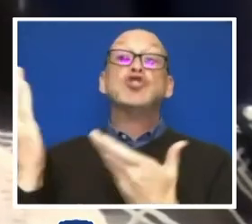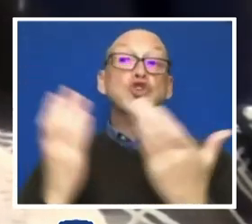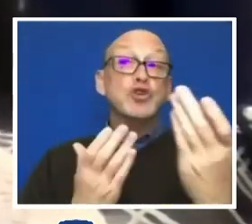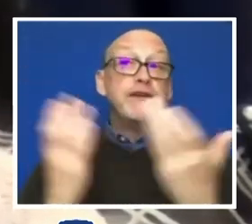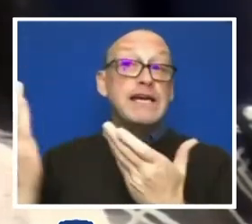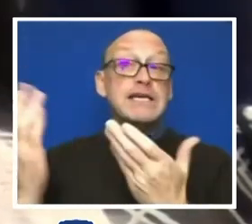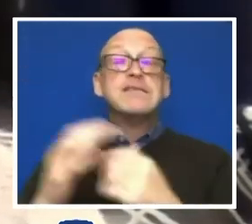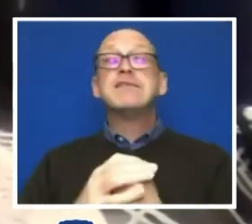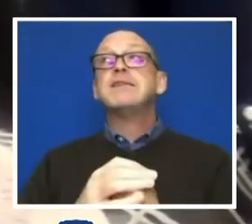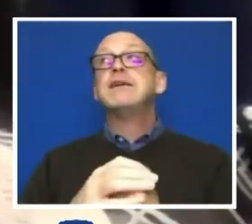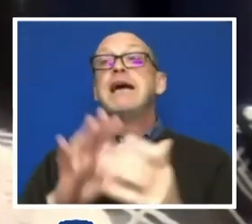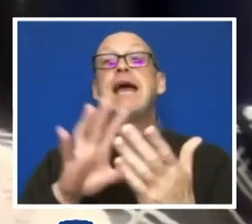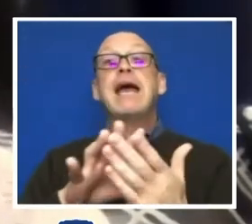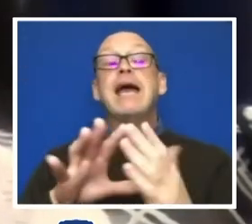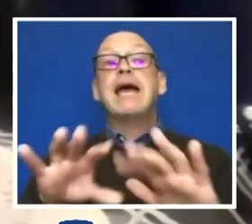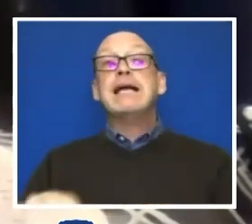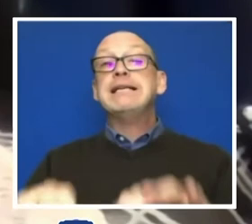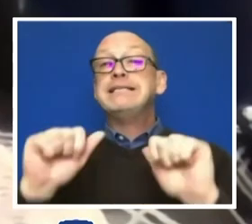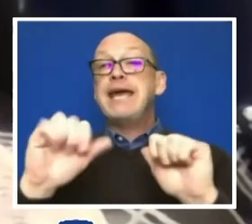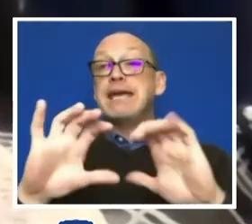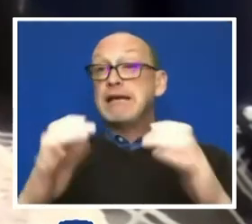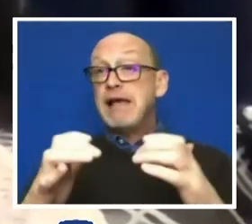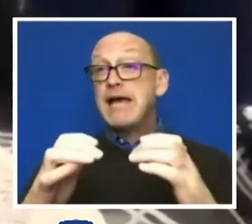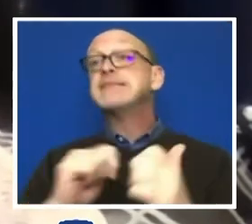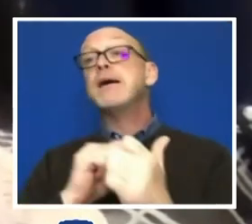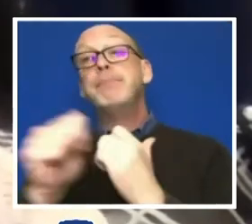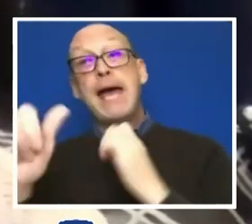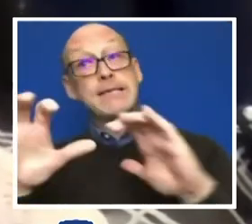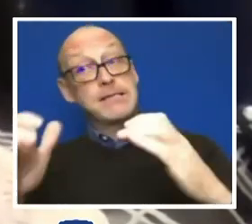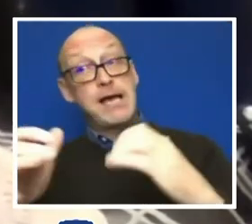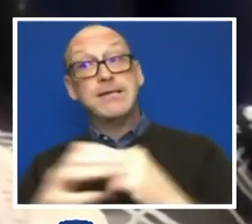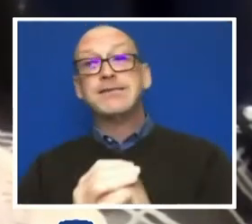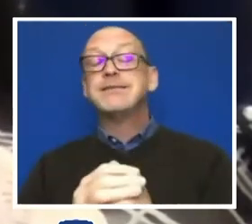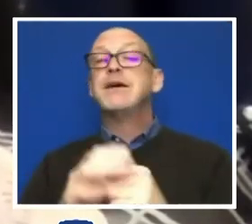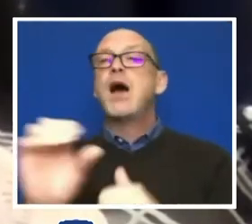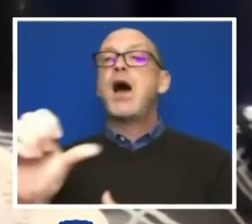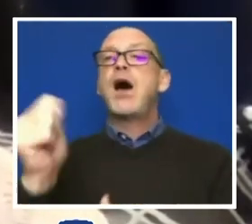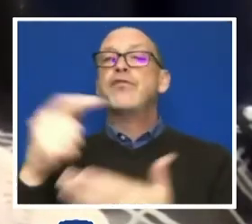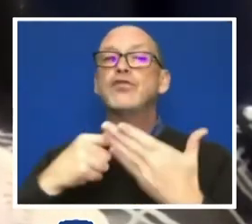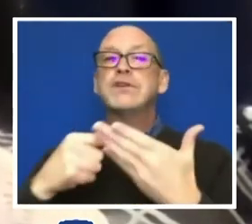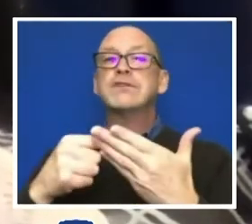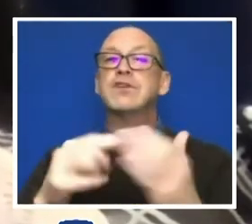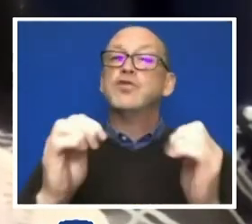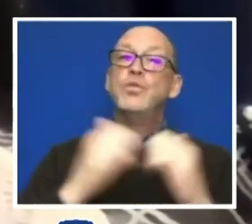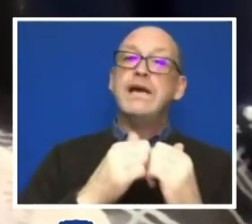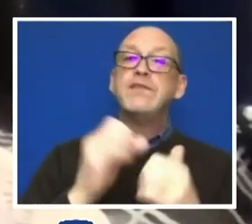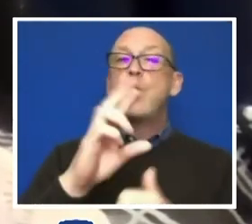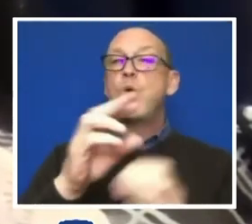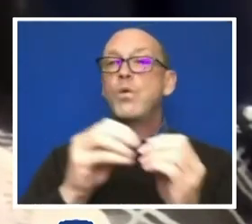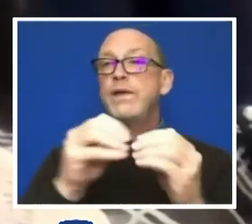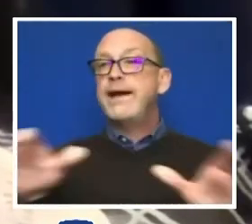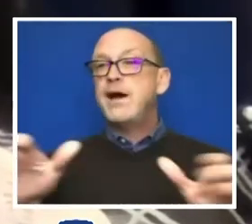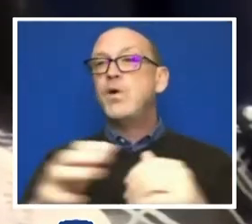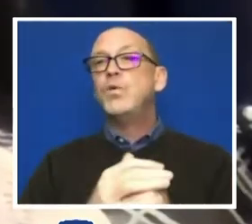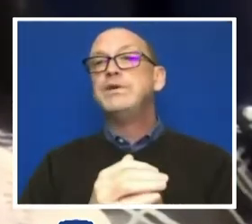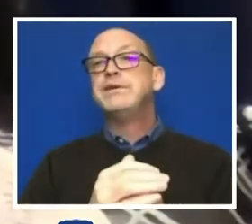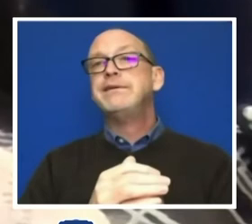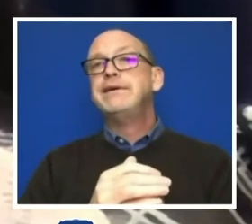taking classes, passing those classes, and other discussions with or without the